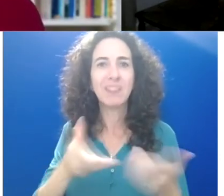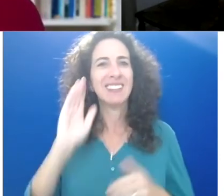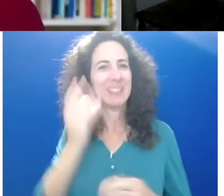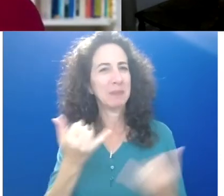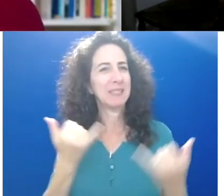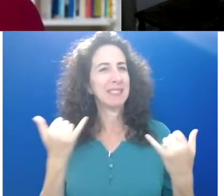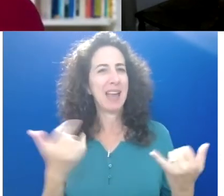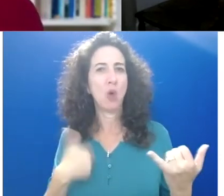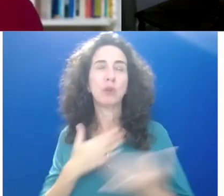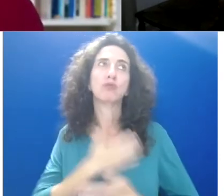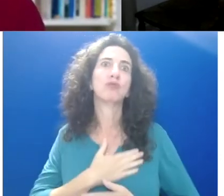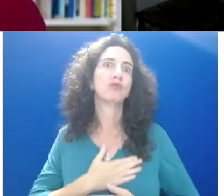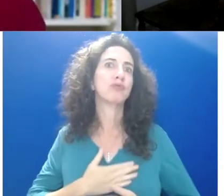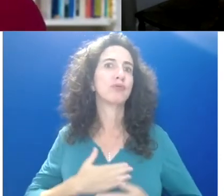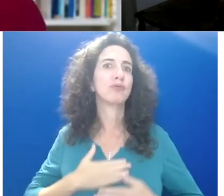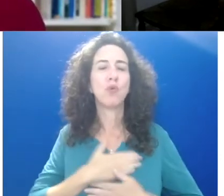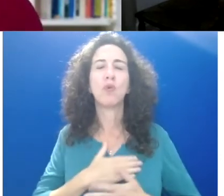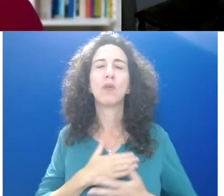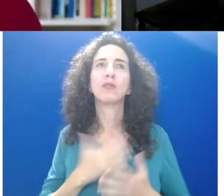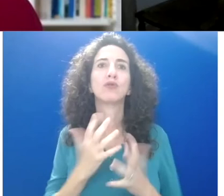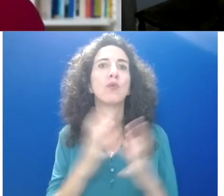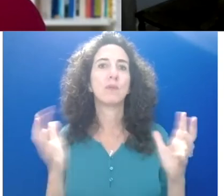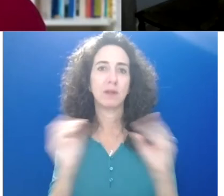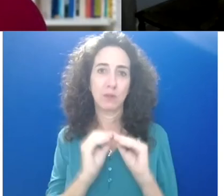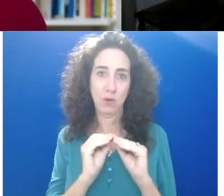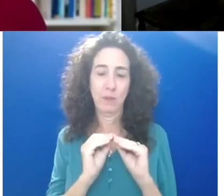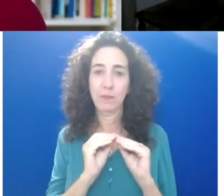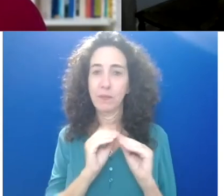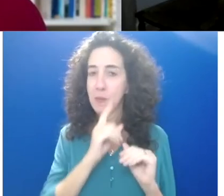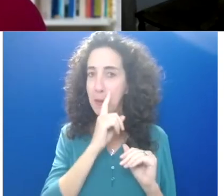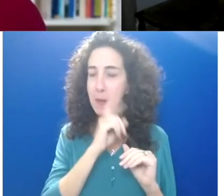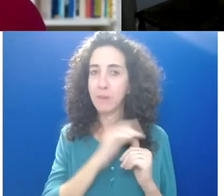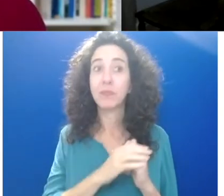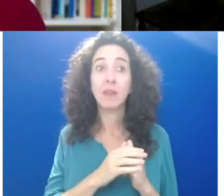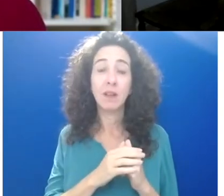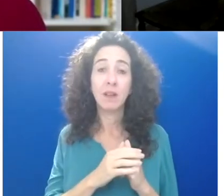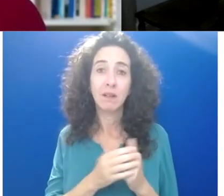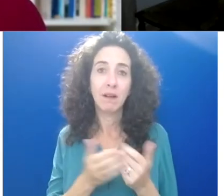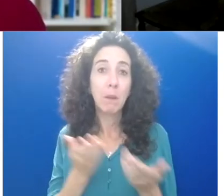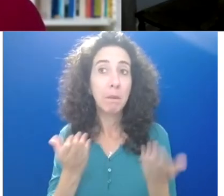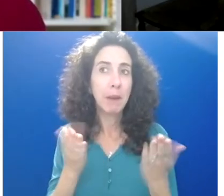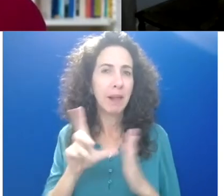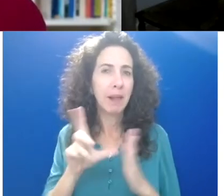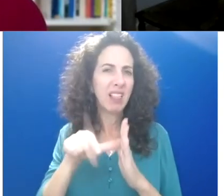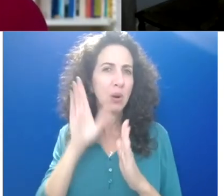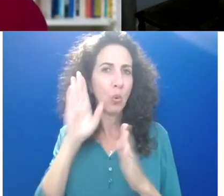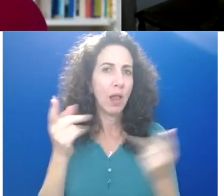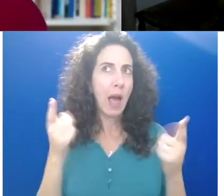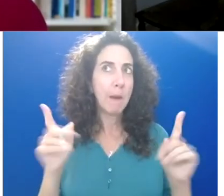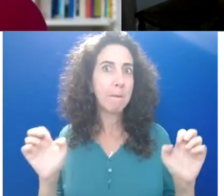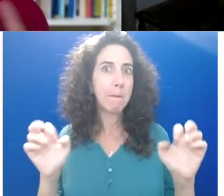And that even if we get to a period where things are more normal again,